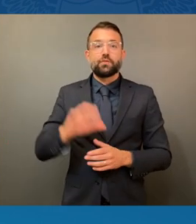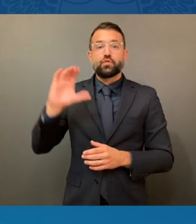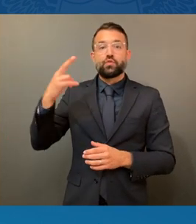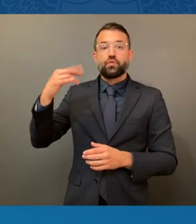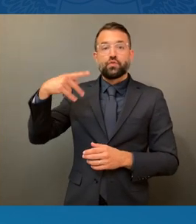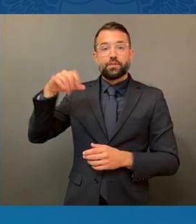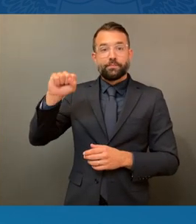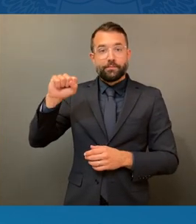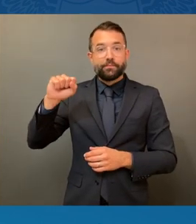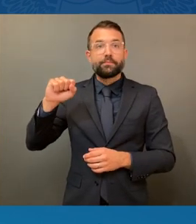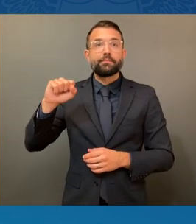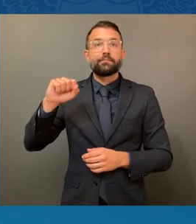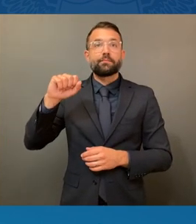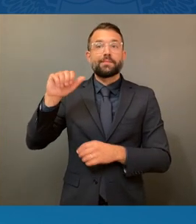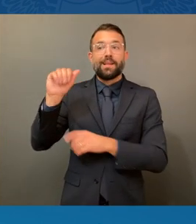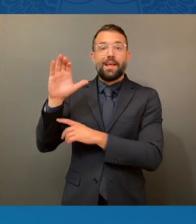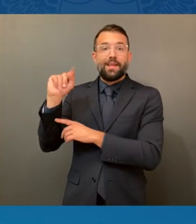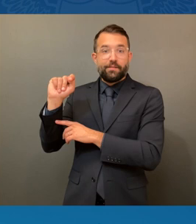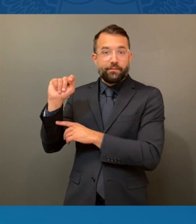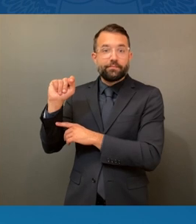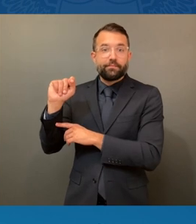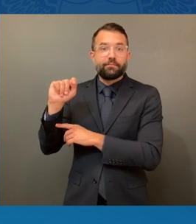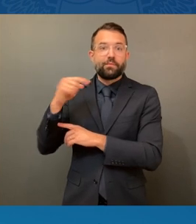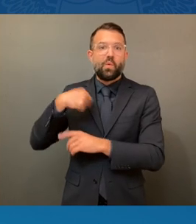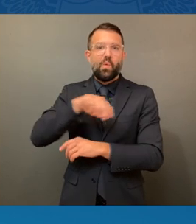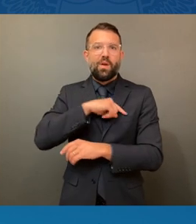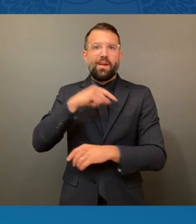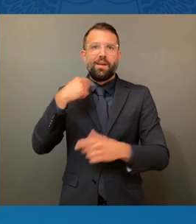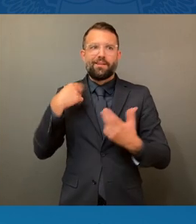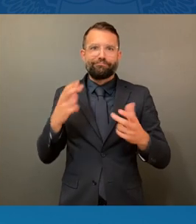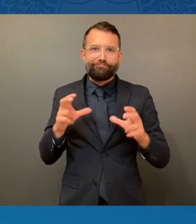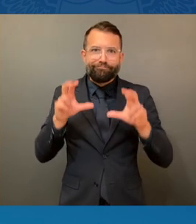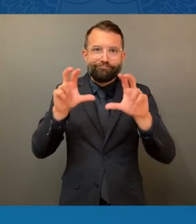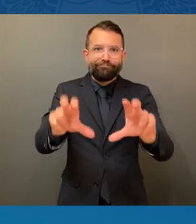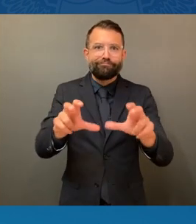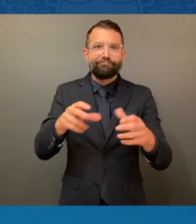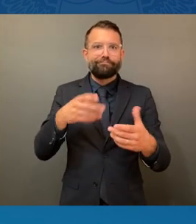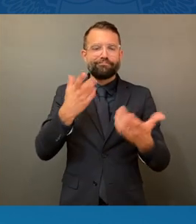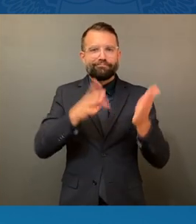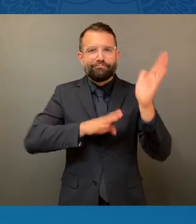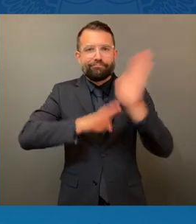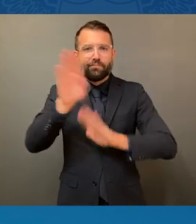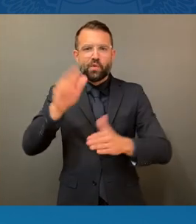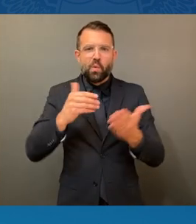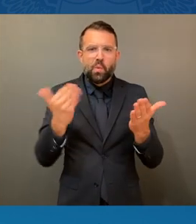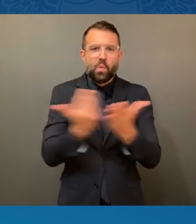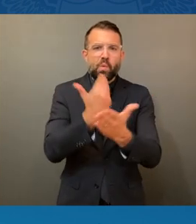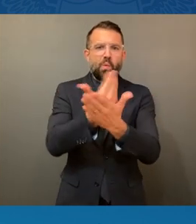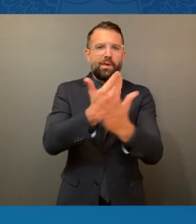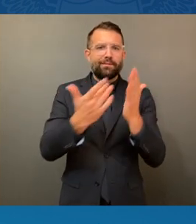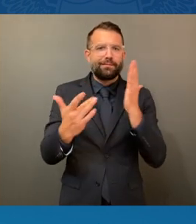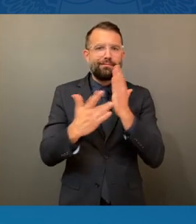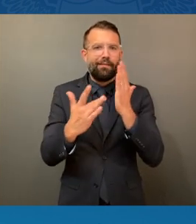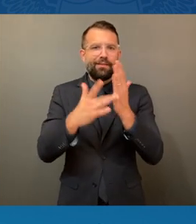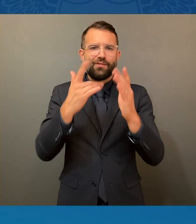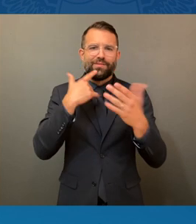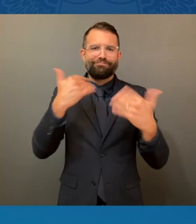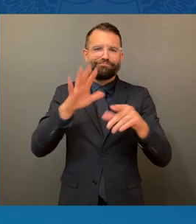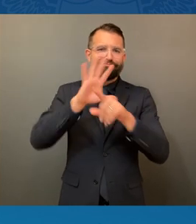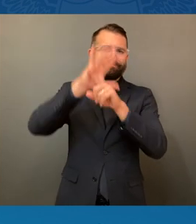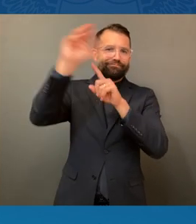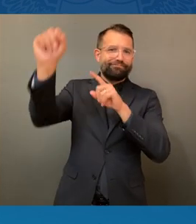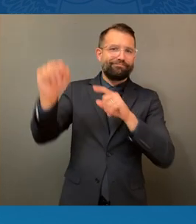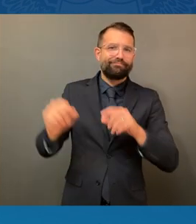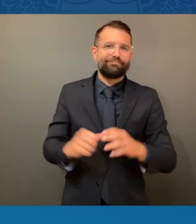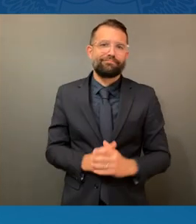to invest in innovation and develop new technologies. We think of this as being a down payment on future American